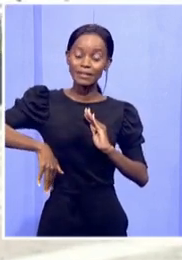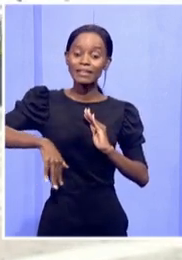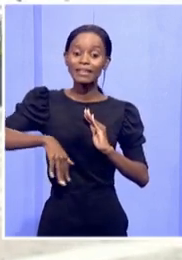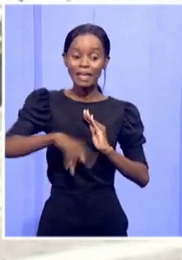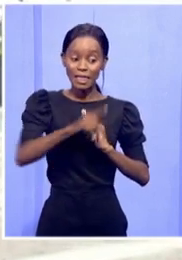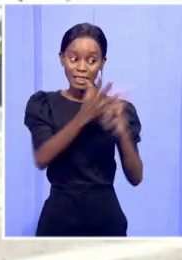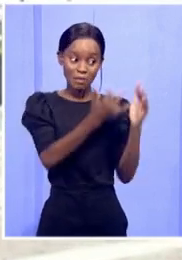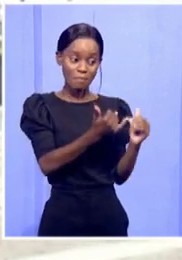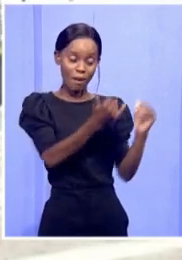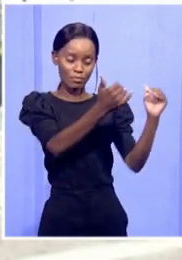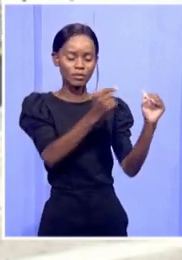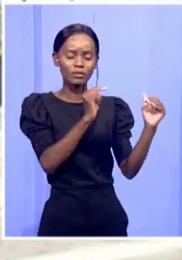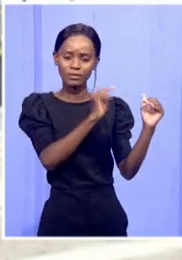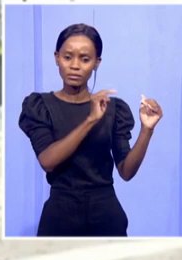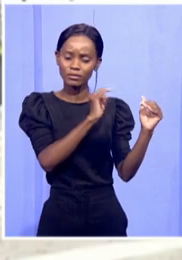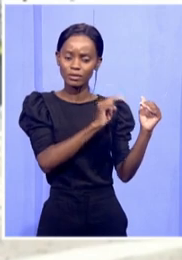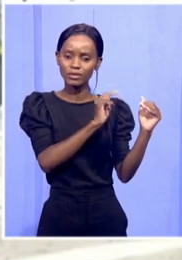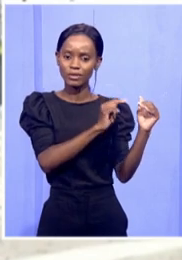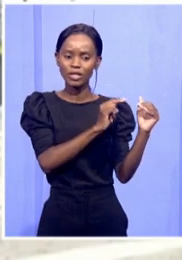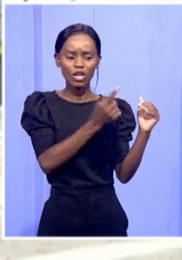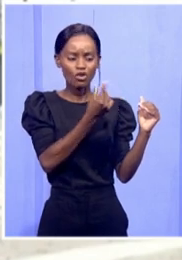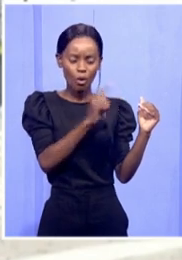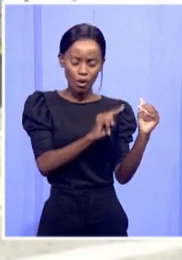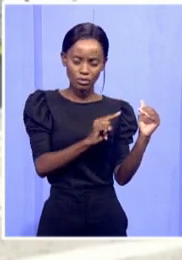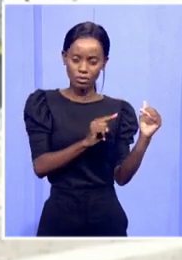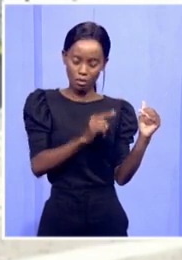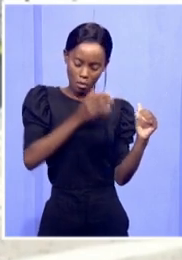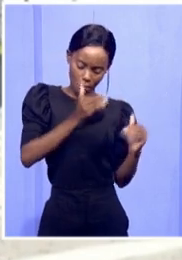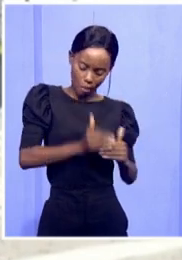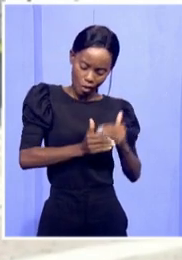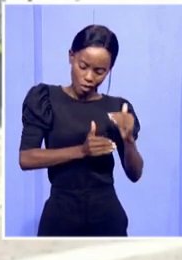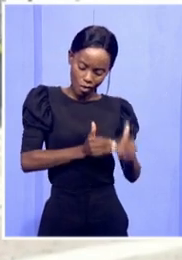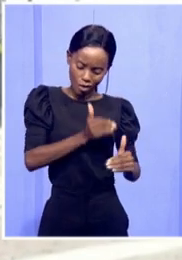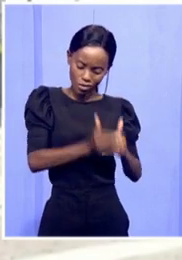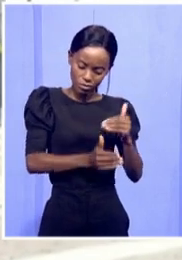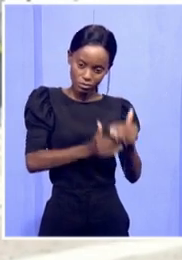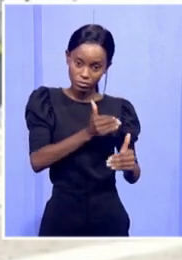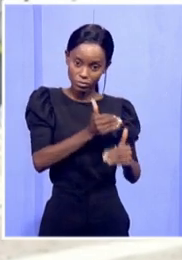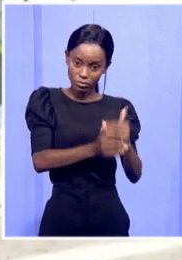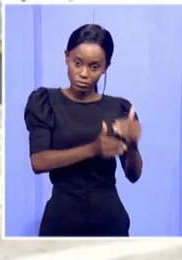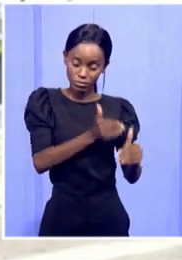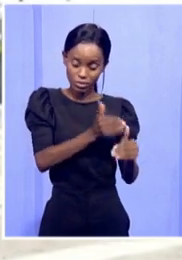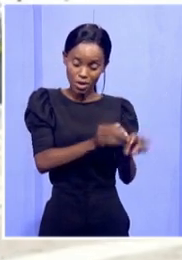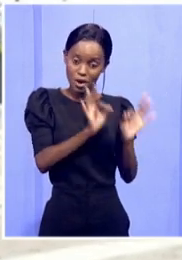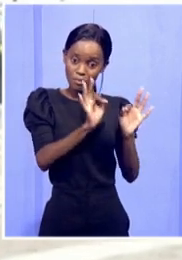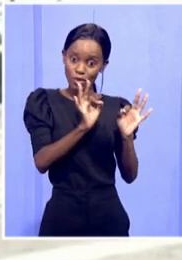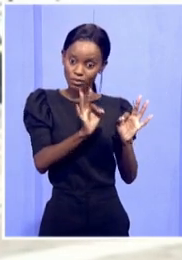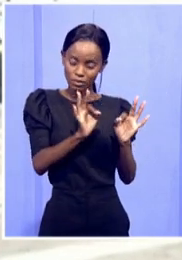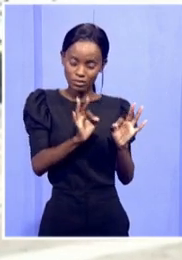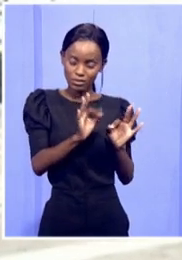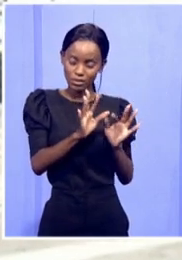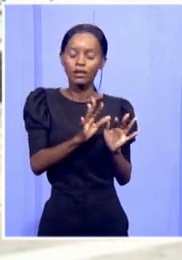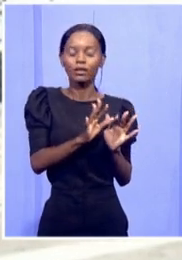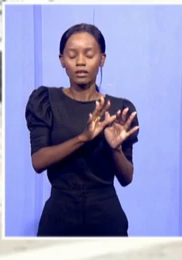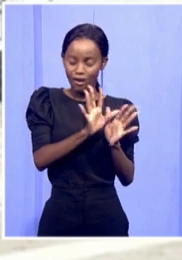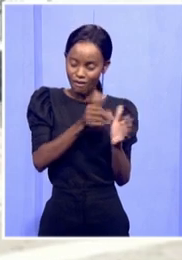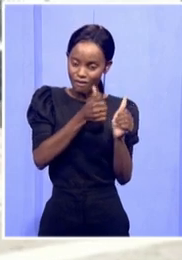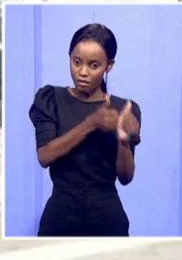parliament will have gone through their proper processes and or both legal and ethical